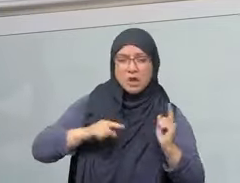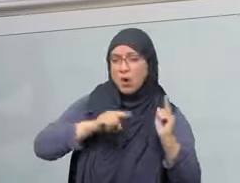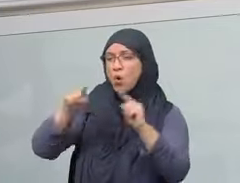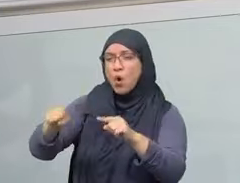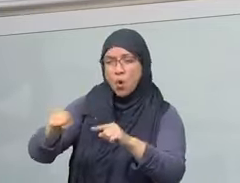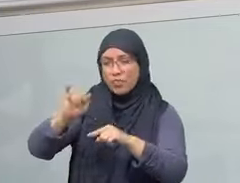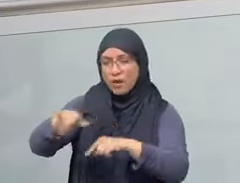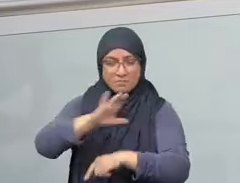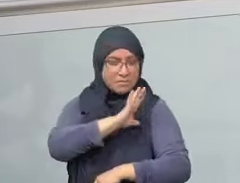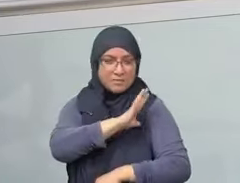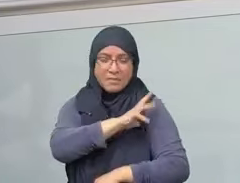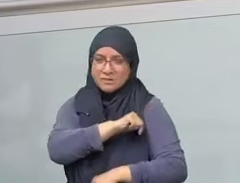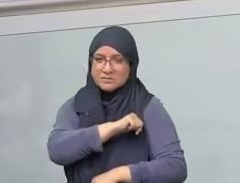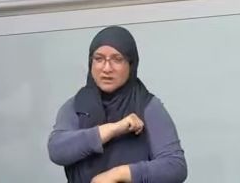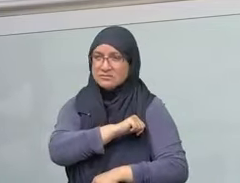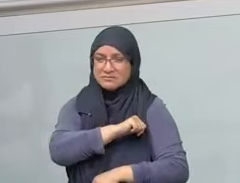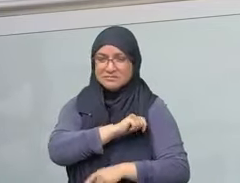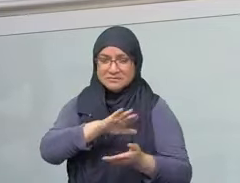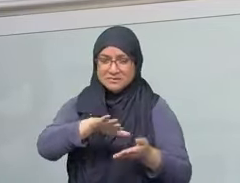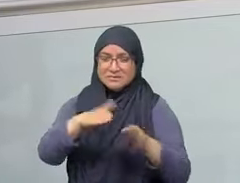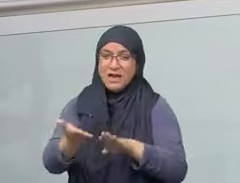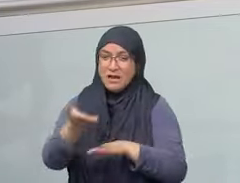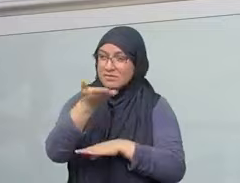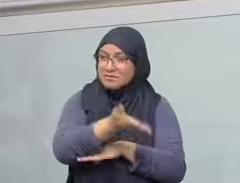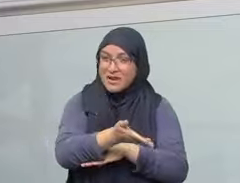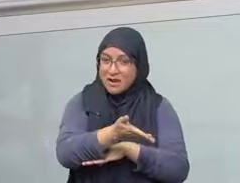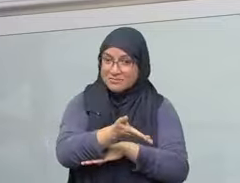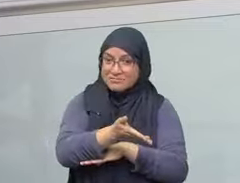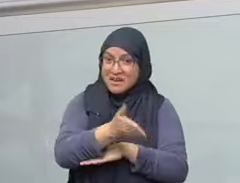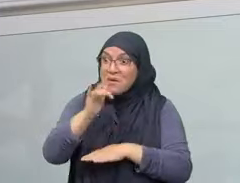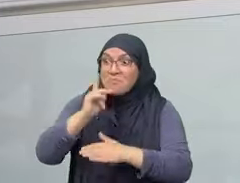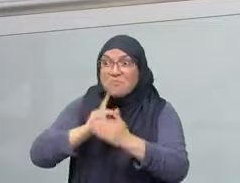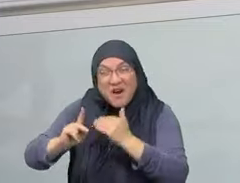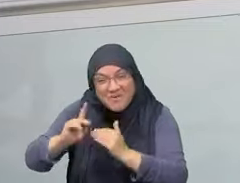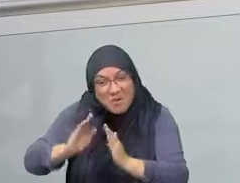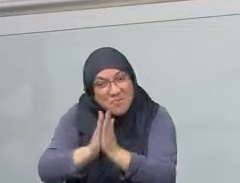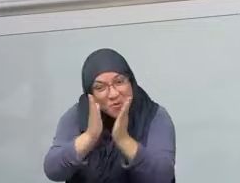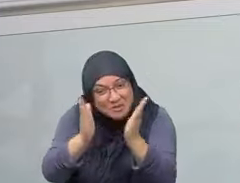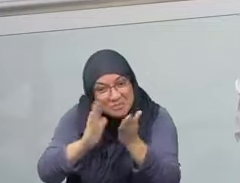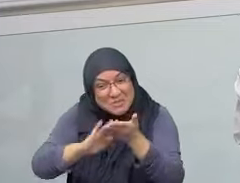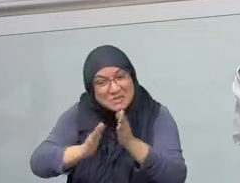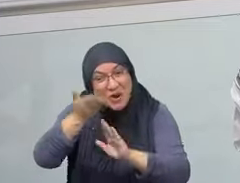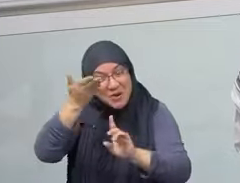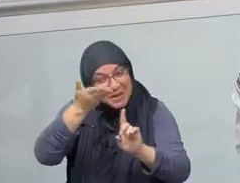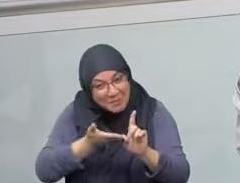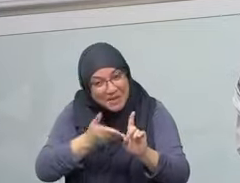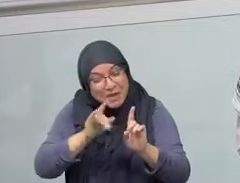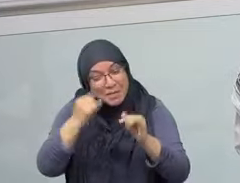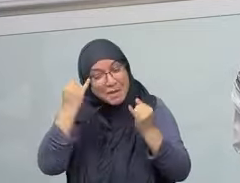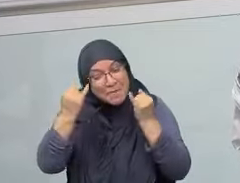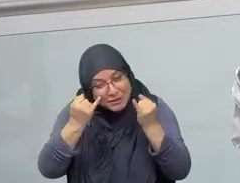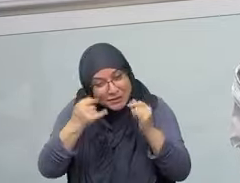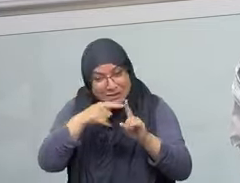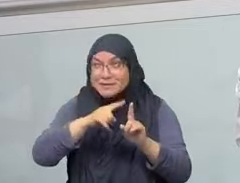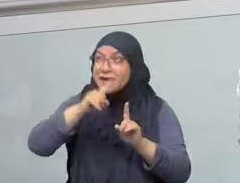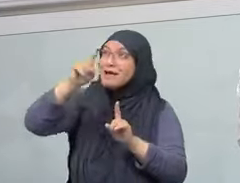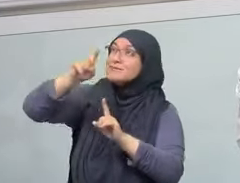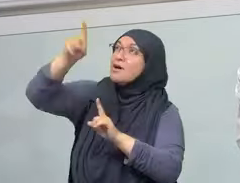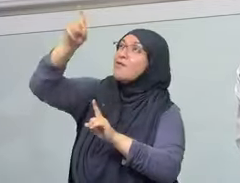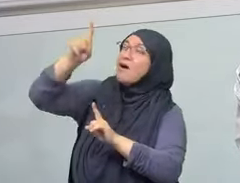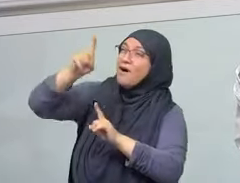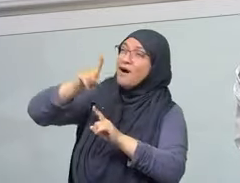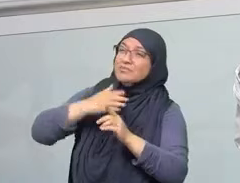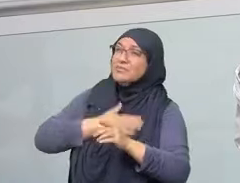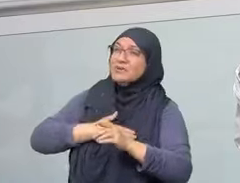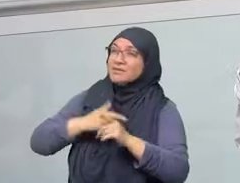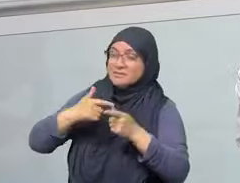prohibited from, al-aqsa. If it hurts those of us who are Palestinian in particular who can't visit the land of our parents,